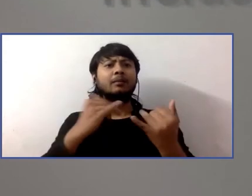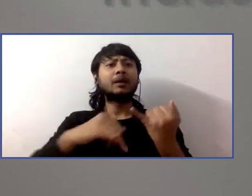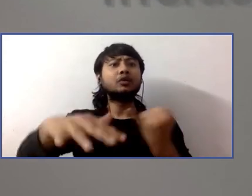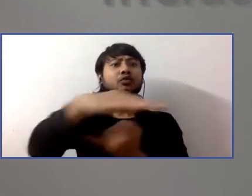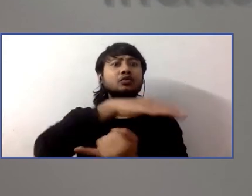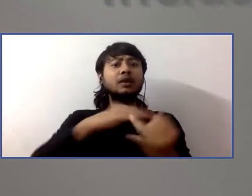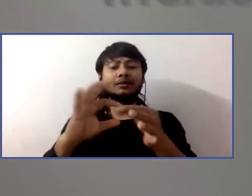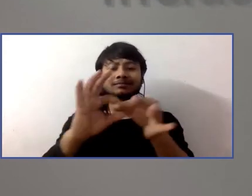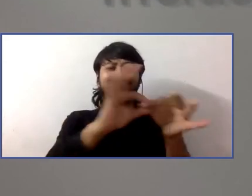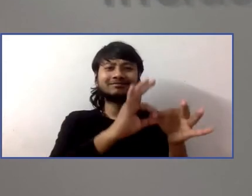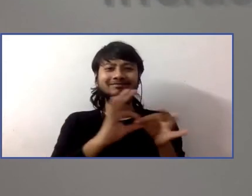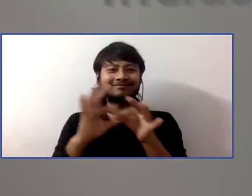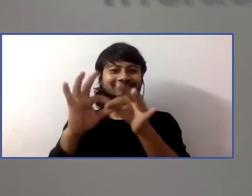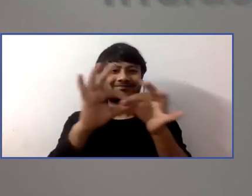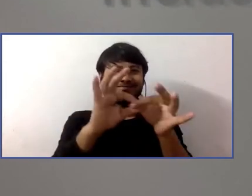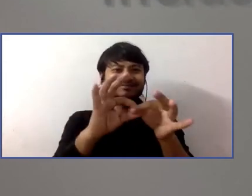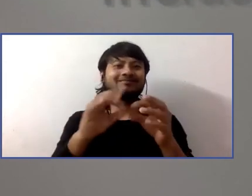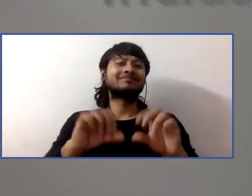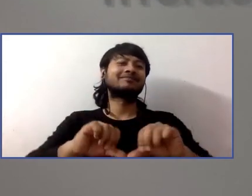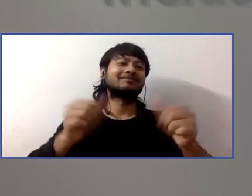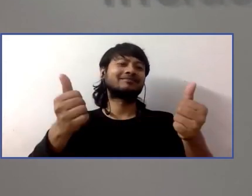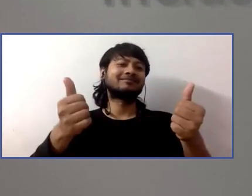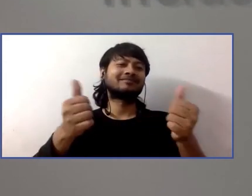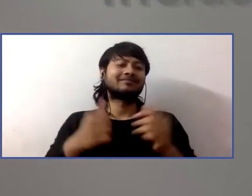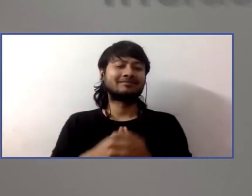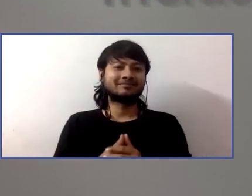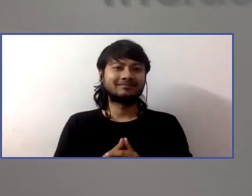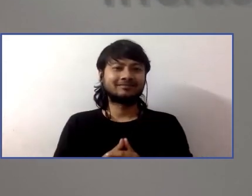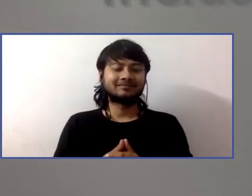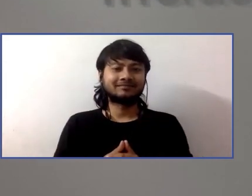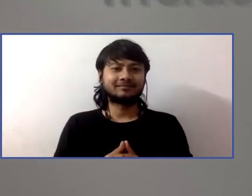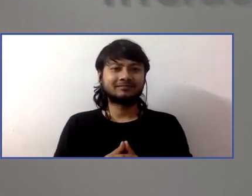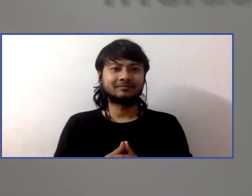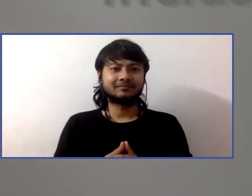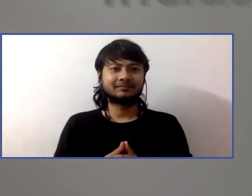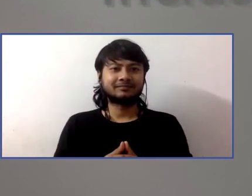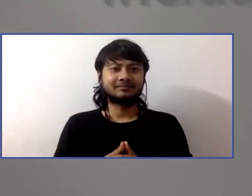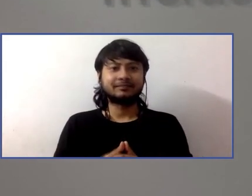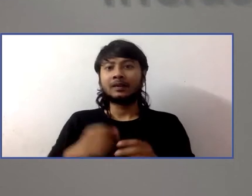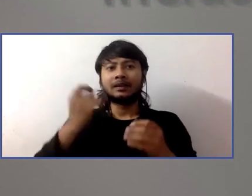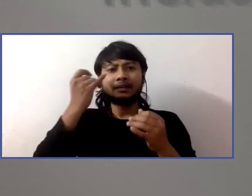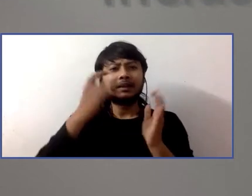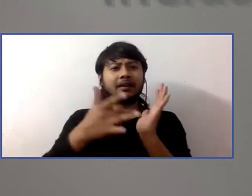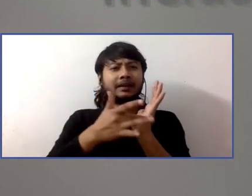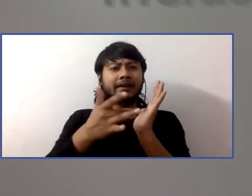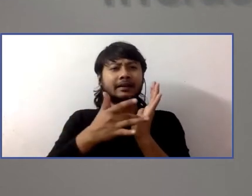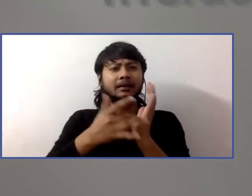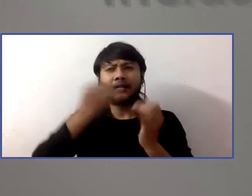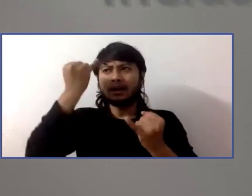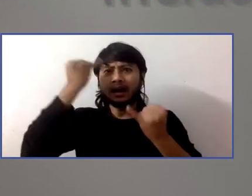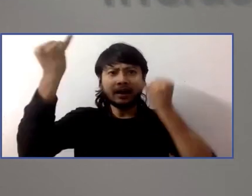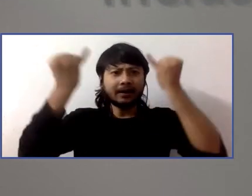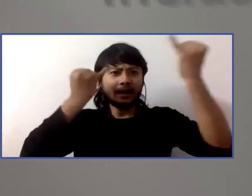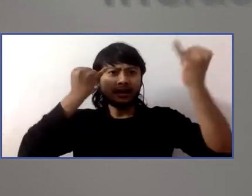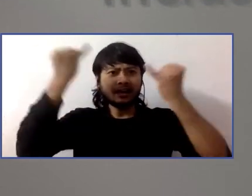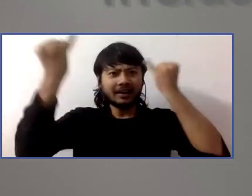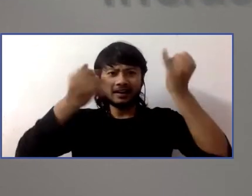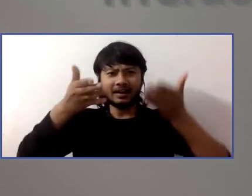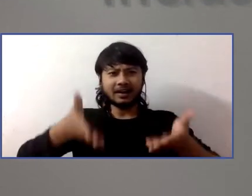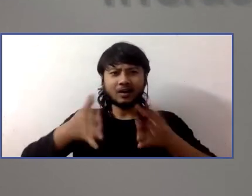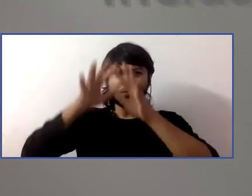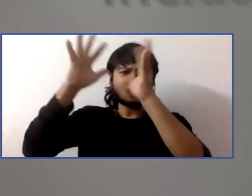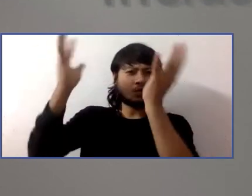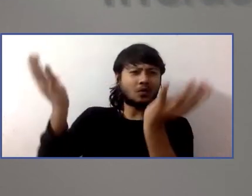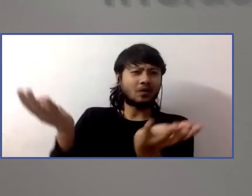application too, in the sense that a lot of the innovations that are made to accommodate people with